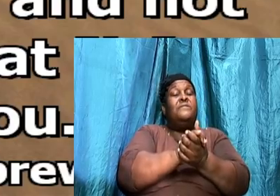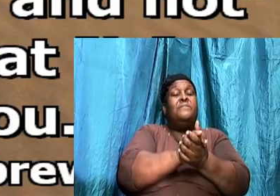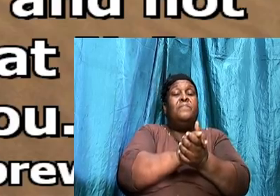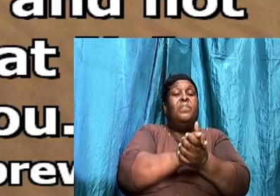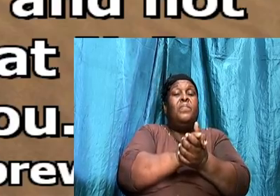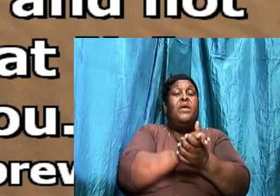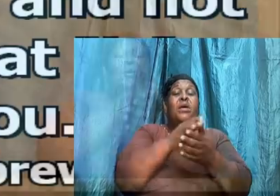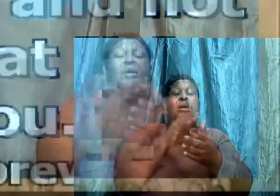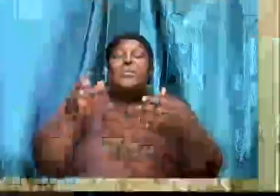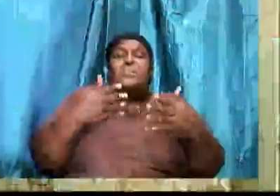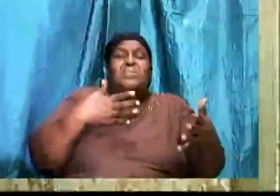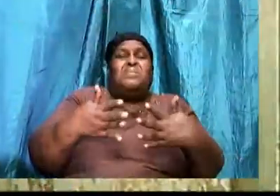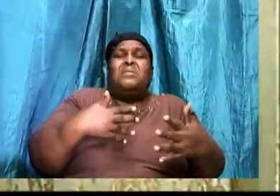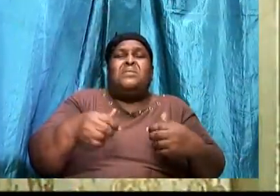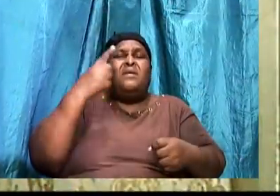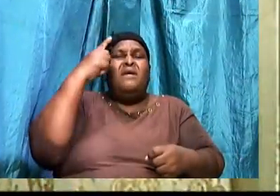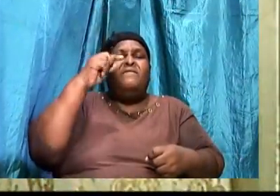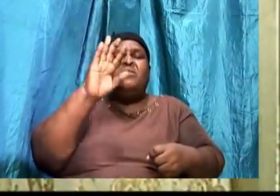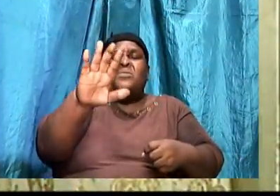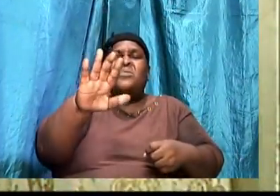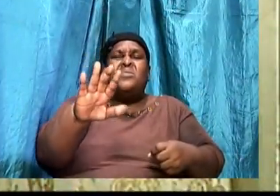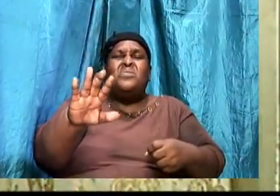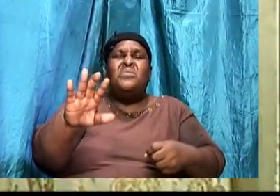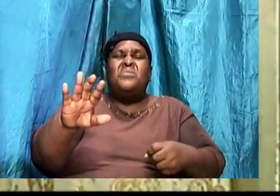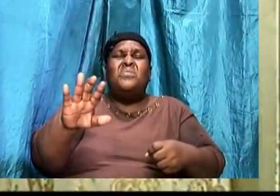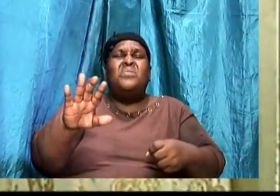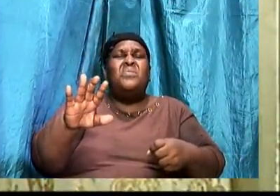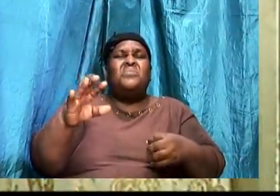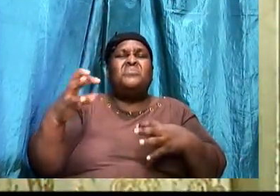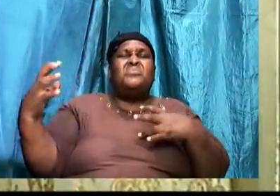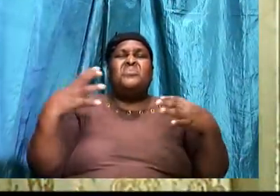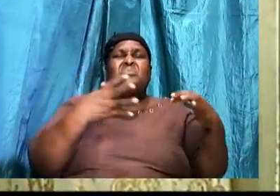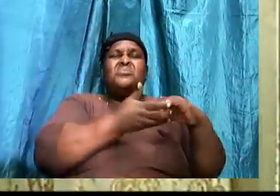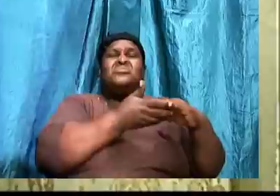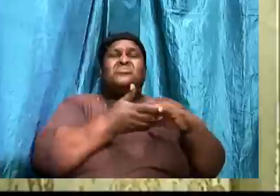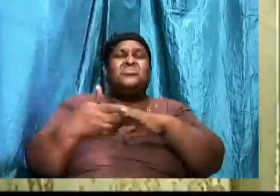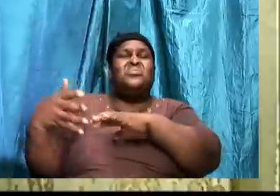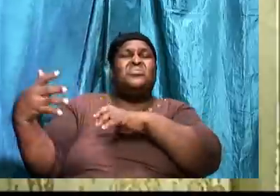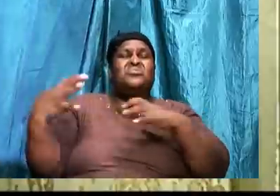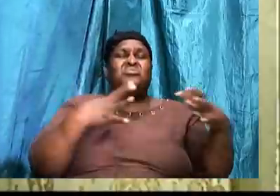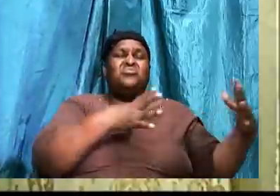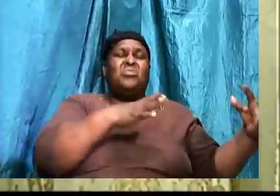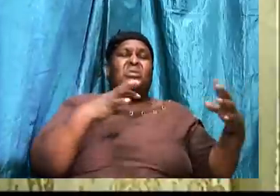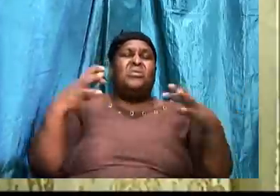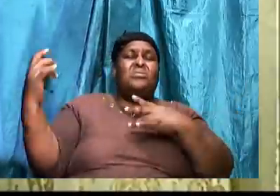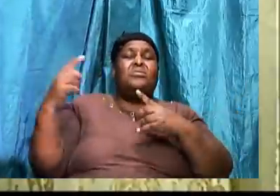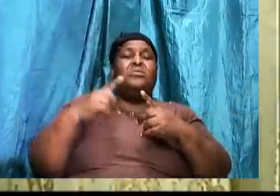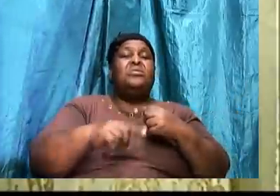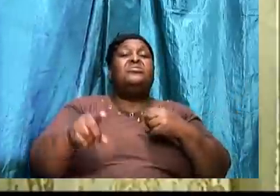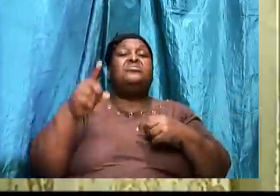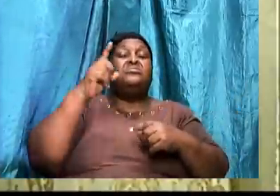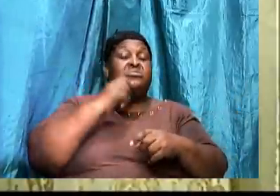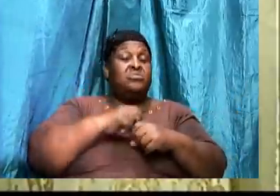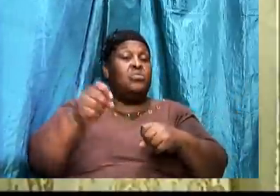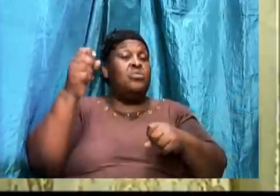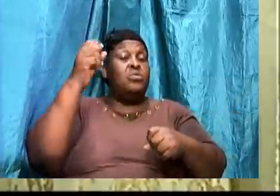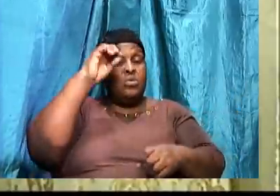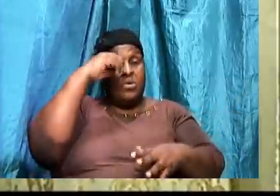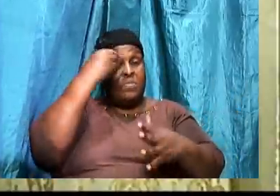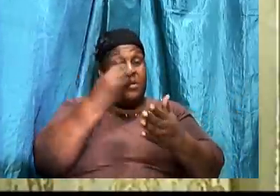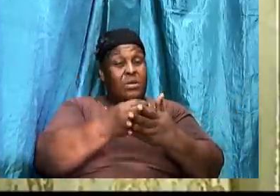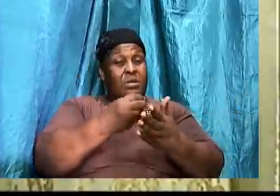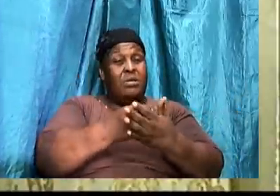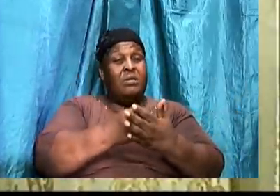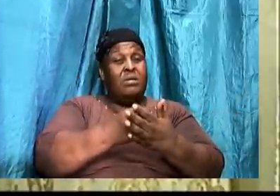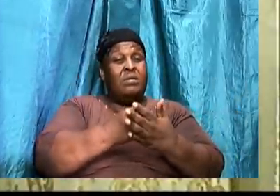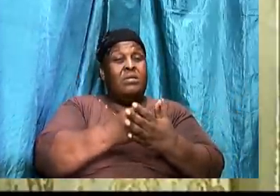Irrespective of your struggle. To comply. The bible says. It does not change the word of God. The bible says. Obey them